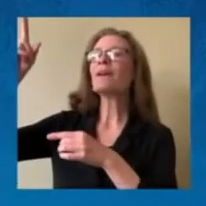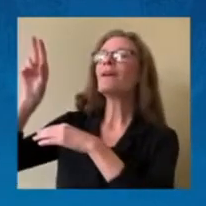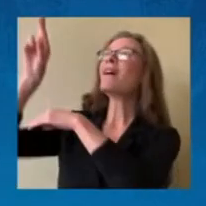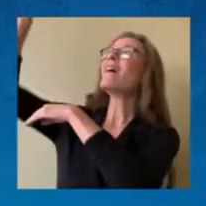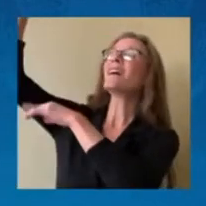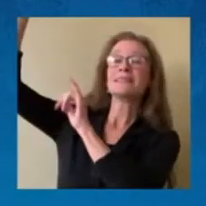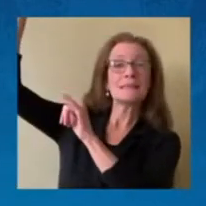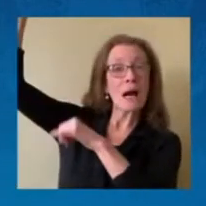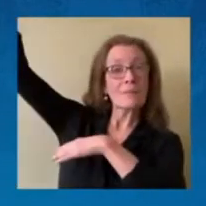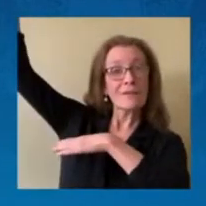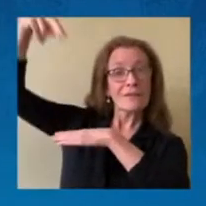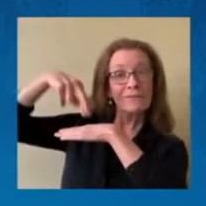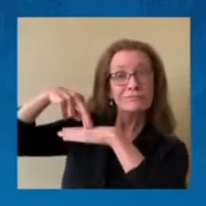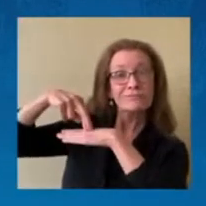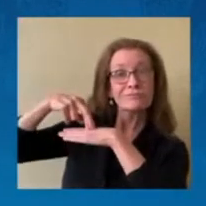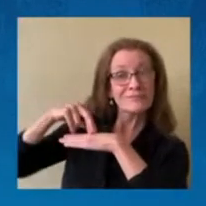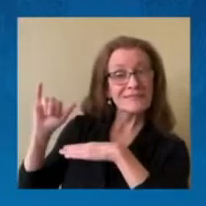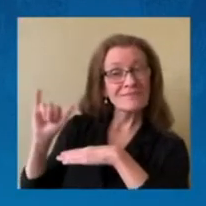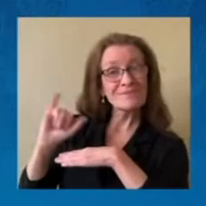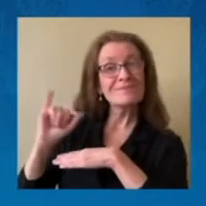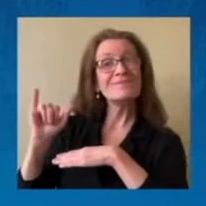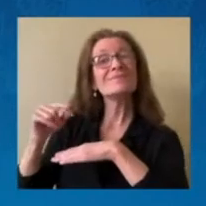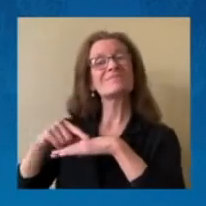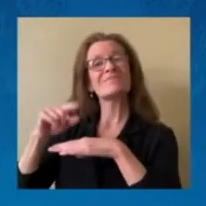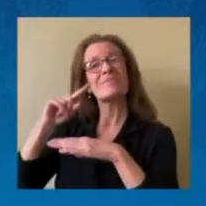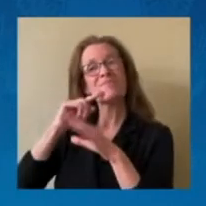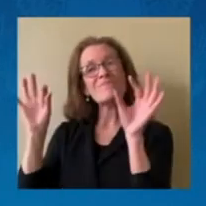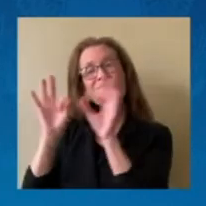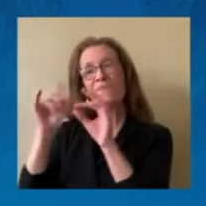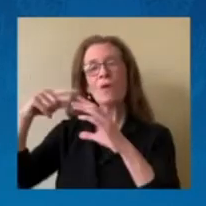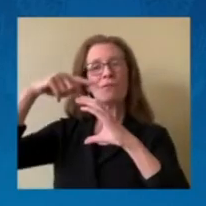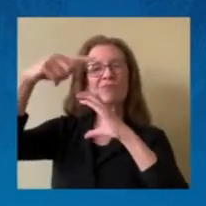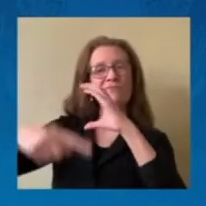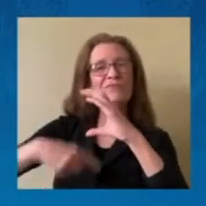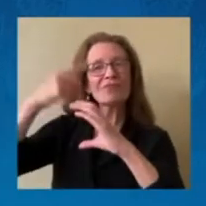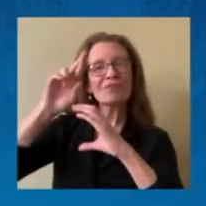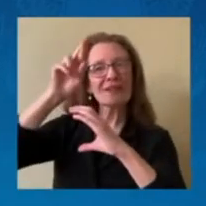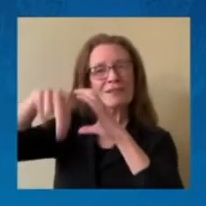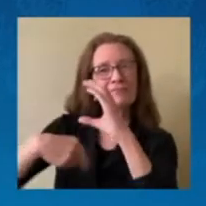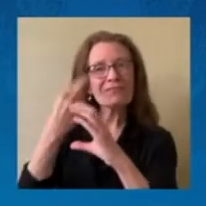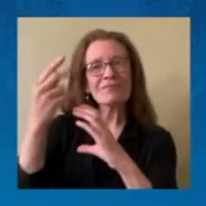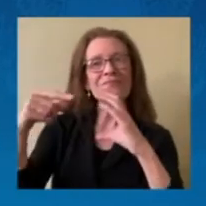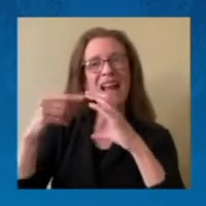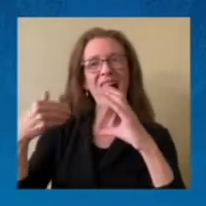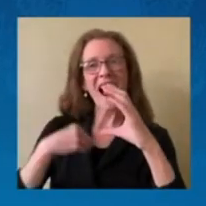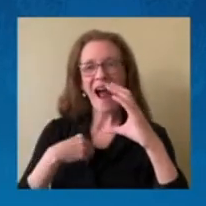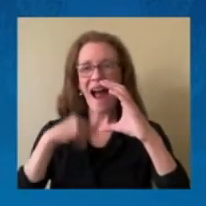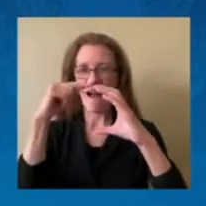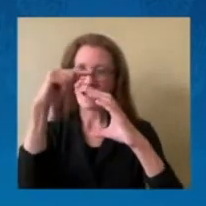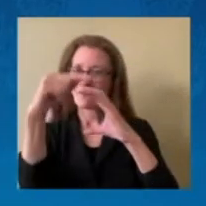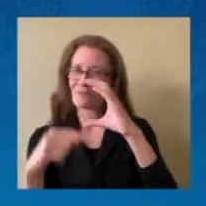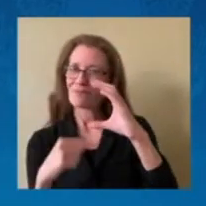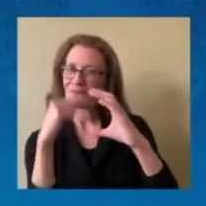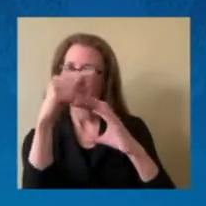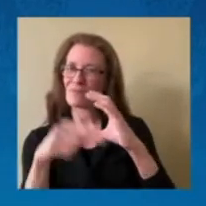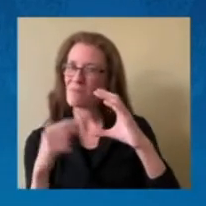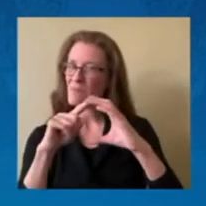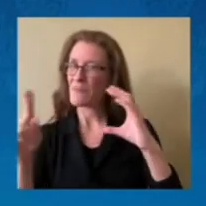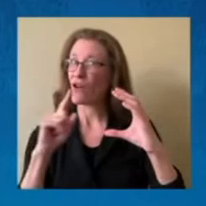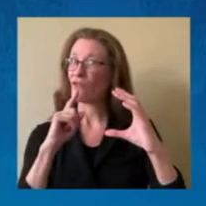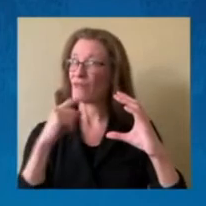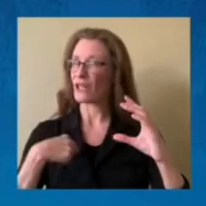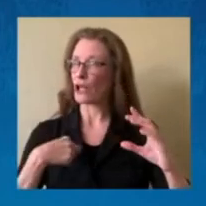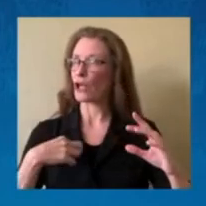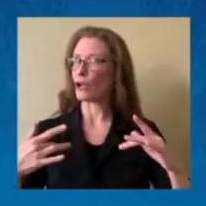thought of as the beltway, we're particularly concerned with the on-ramps and the off-ramps – launch and reentry. So the Department right now is